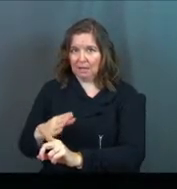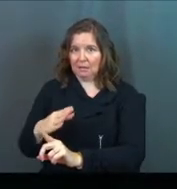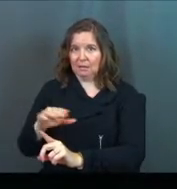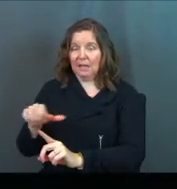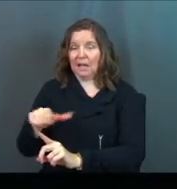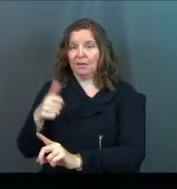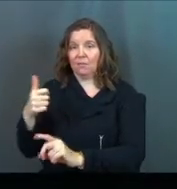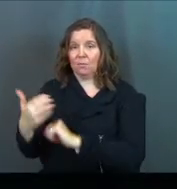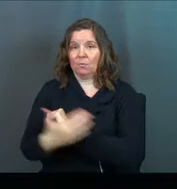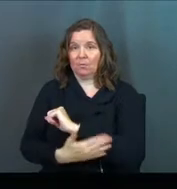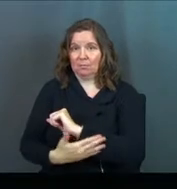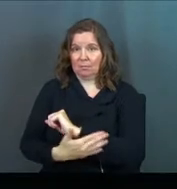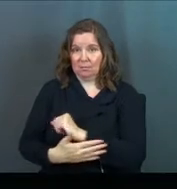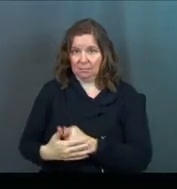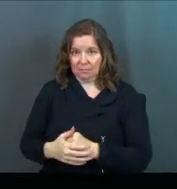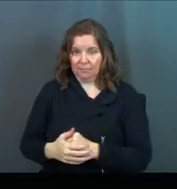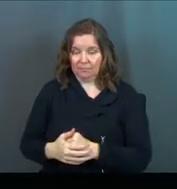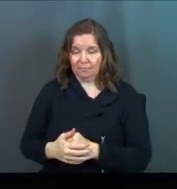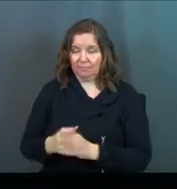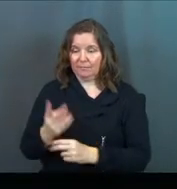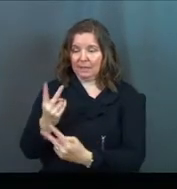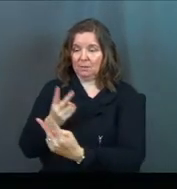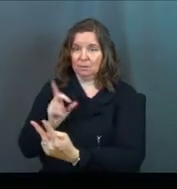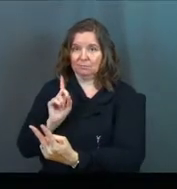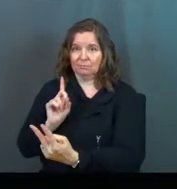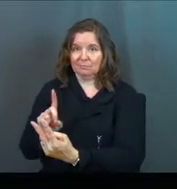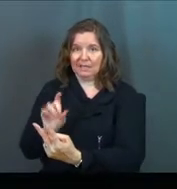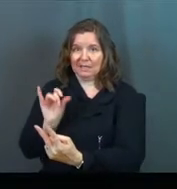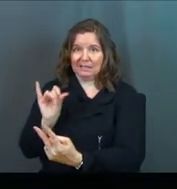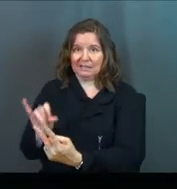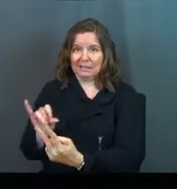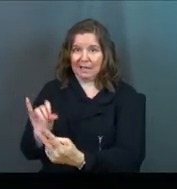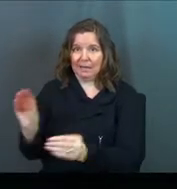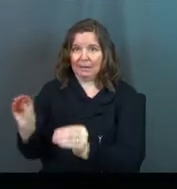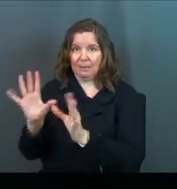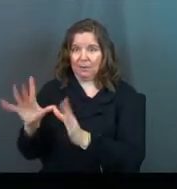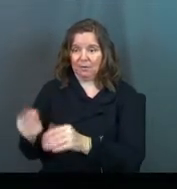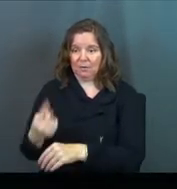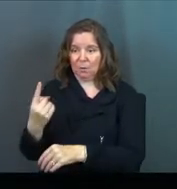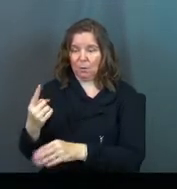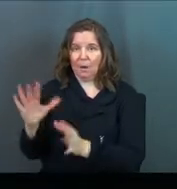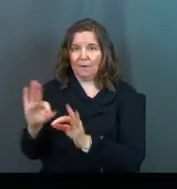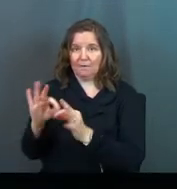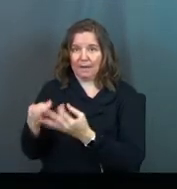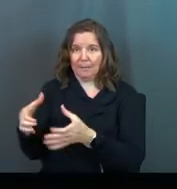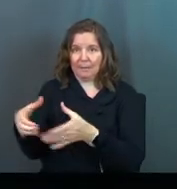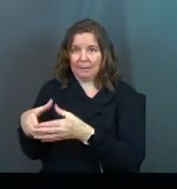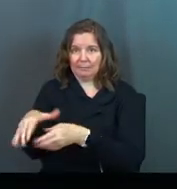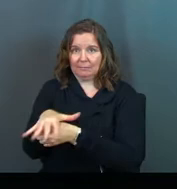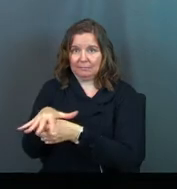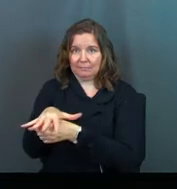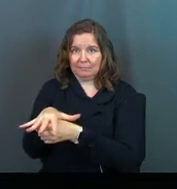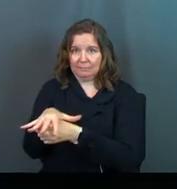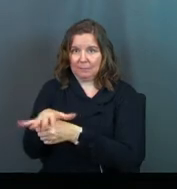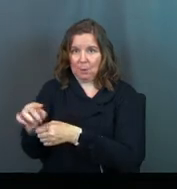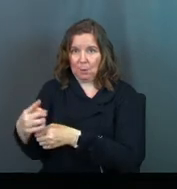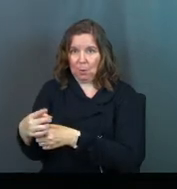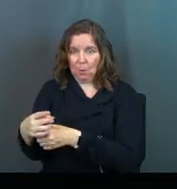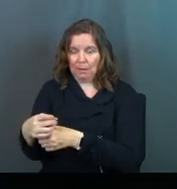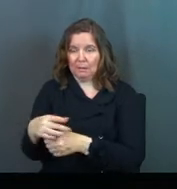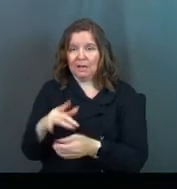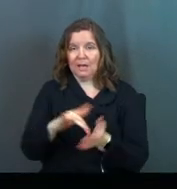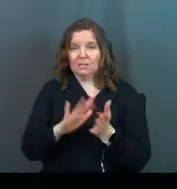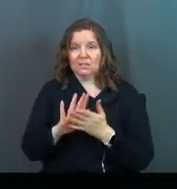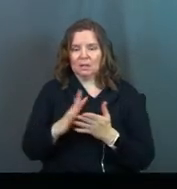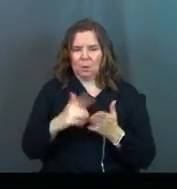foreign territory. And he stays there and he does all the miracles for this one tiny family. And Jesus is